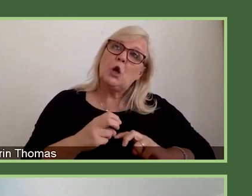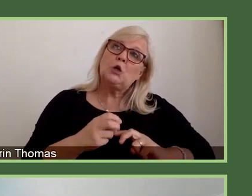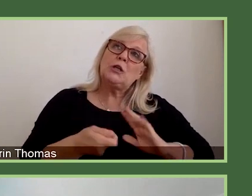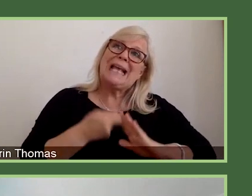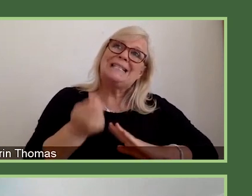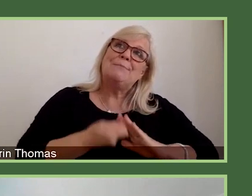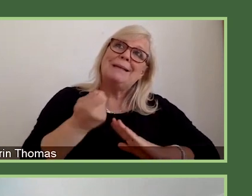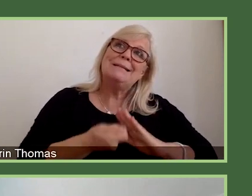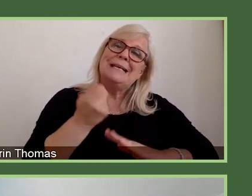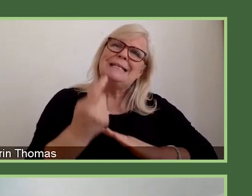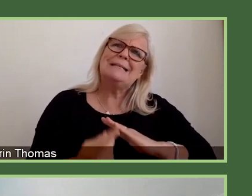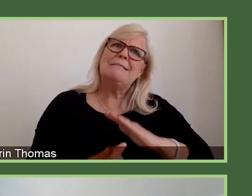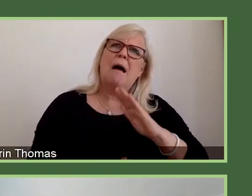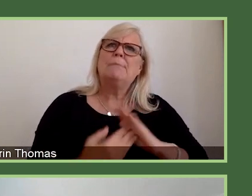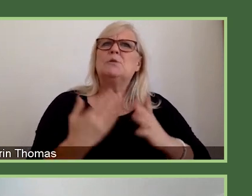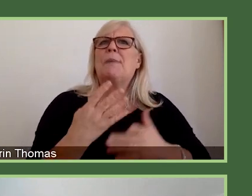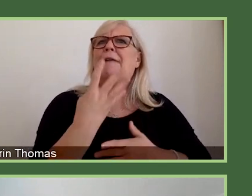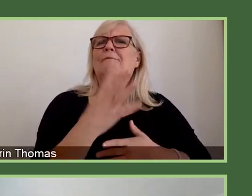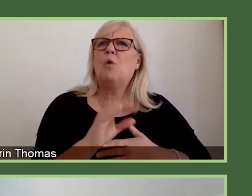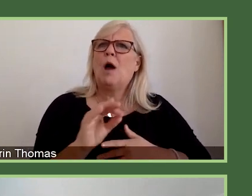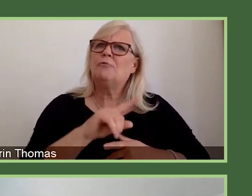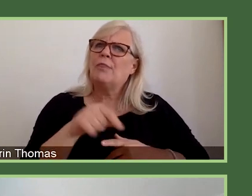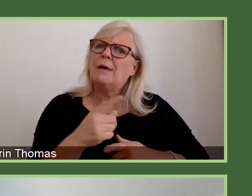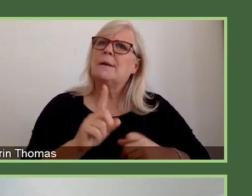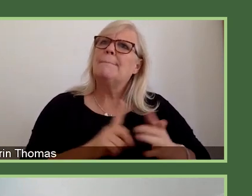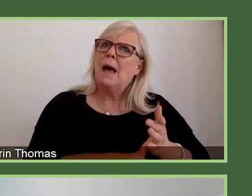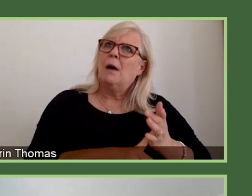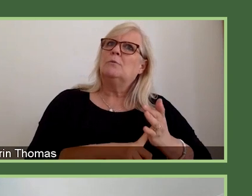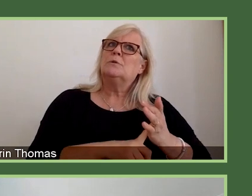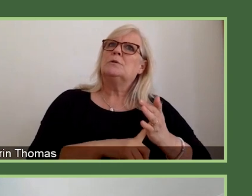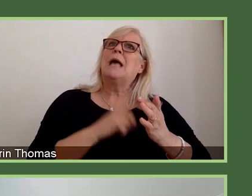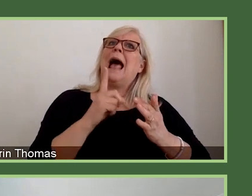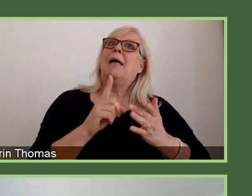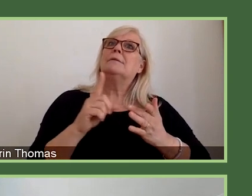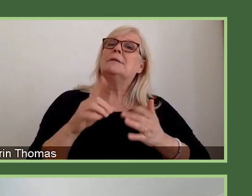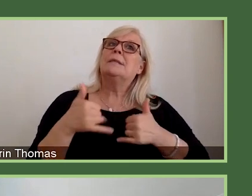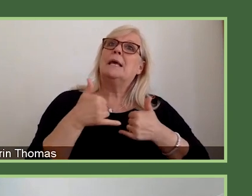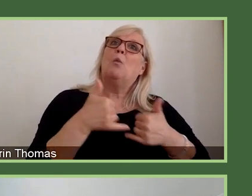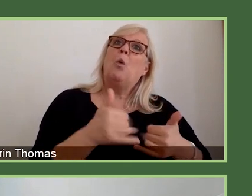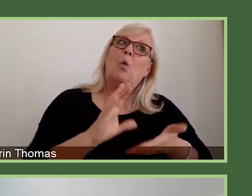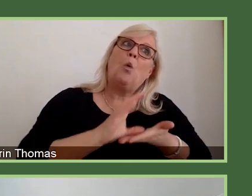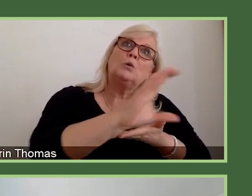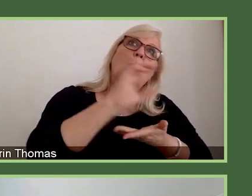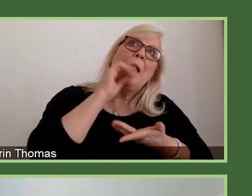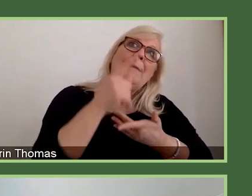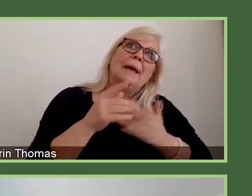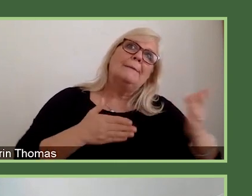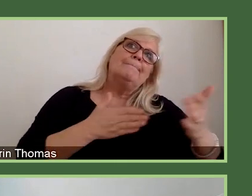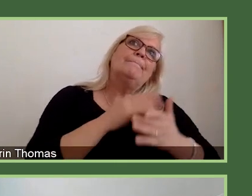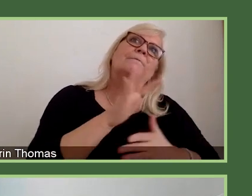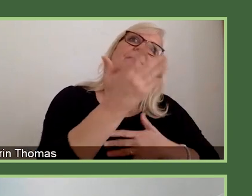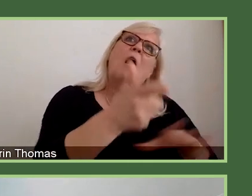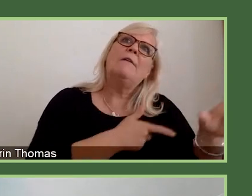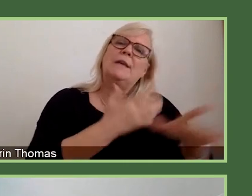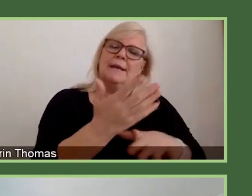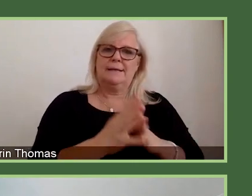And these awards will be for up to five years. The career development awards are for those mid-career researchers. And this is a